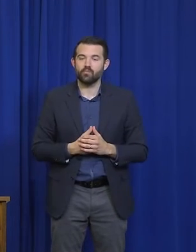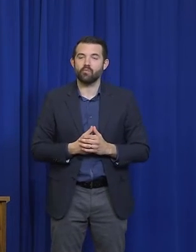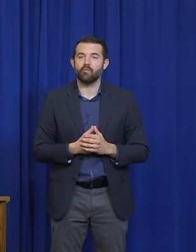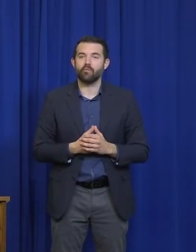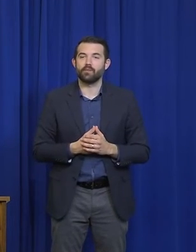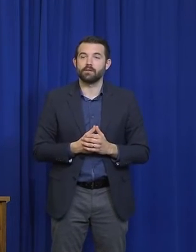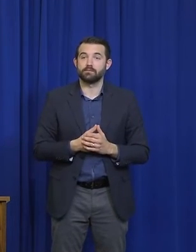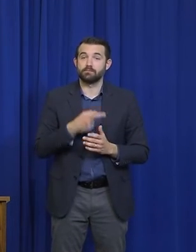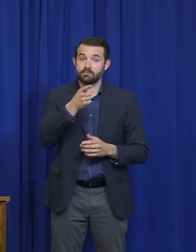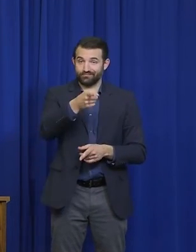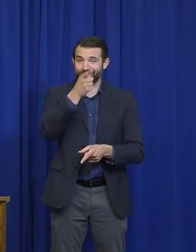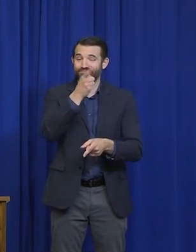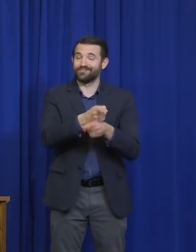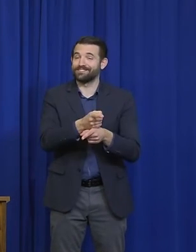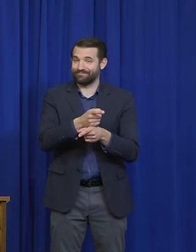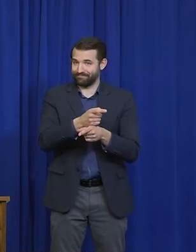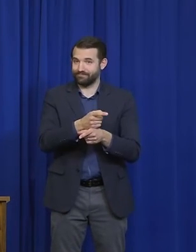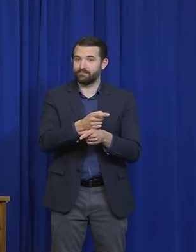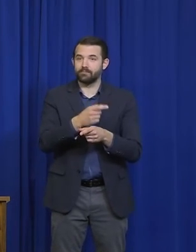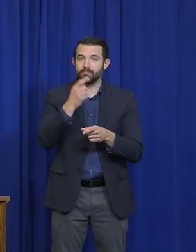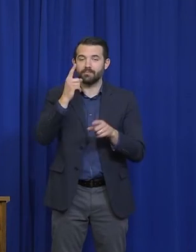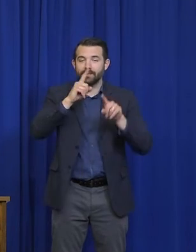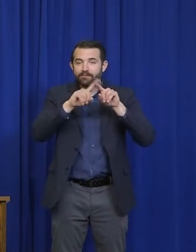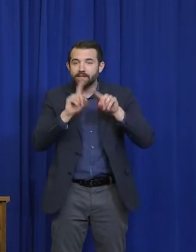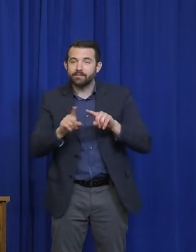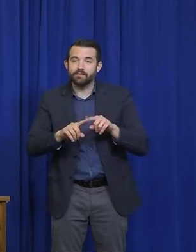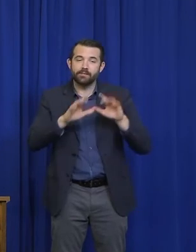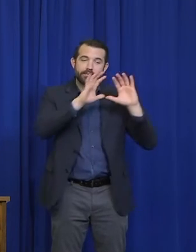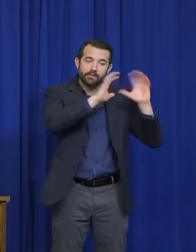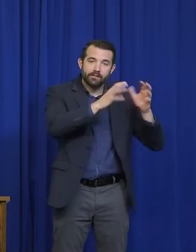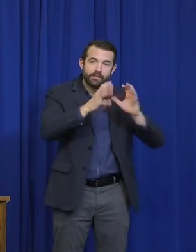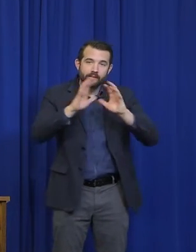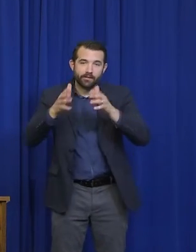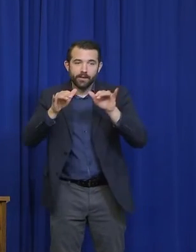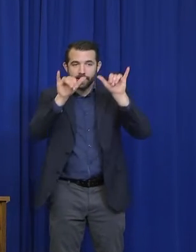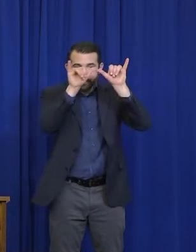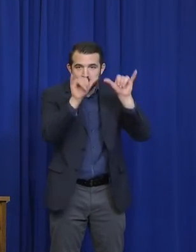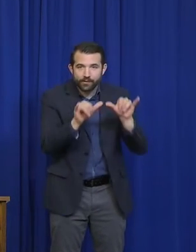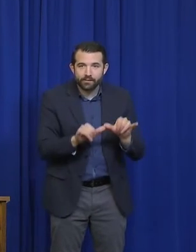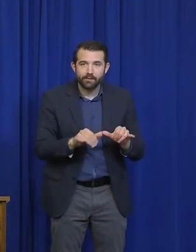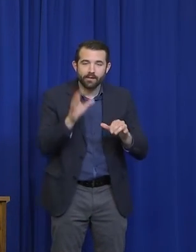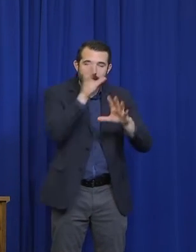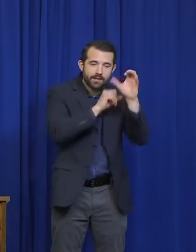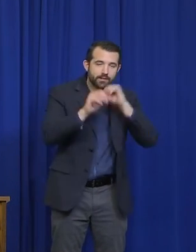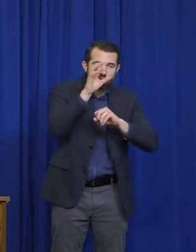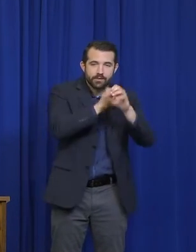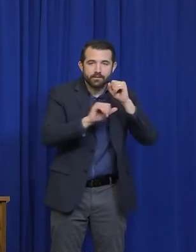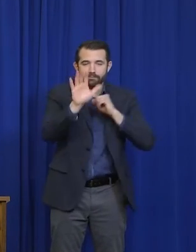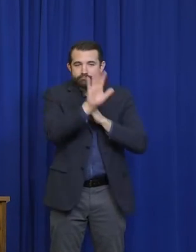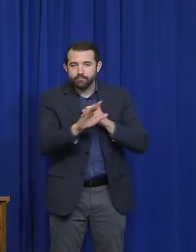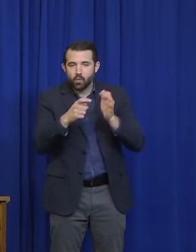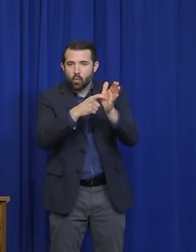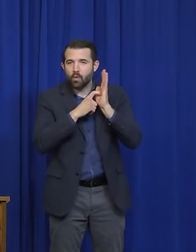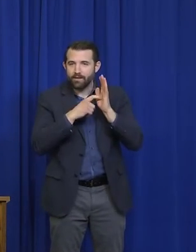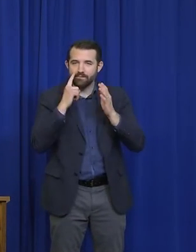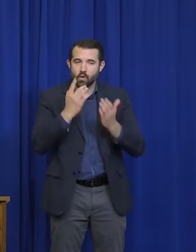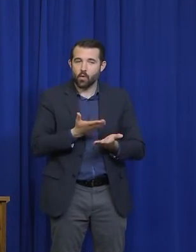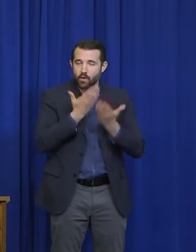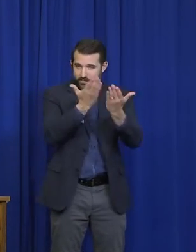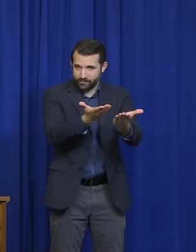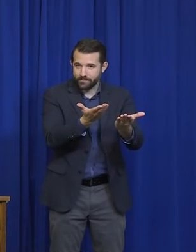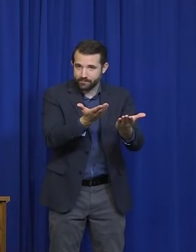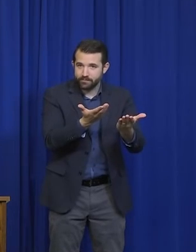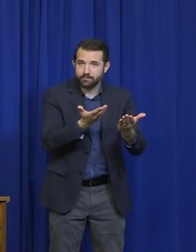Phil, there have been different estimates of the total amount of testing that any state needs to provide or offer in order to start moving forward.